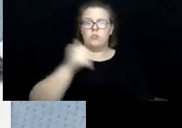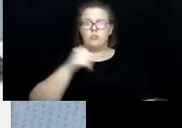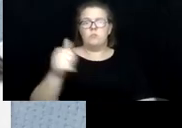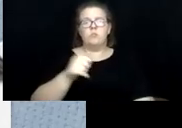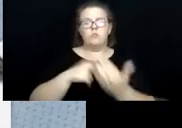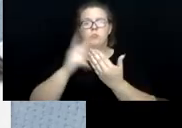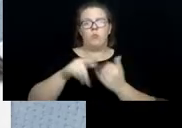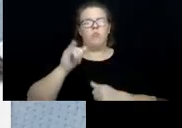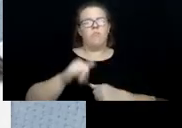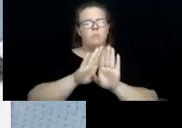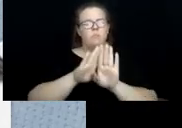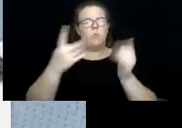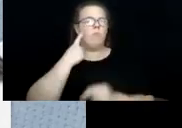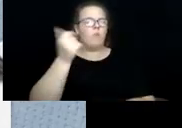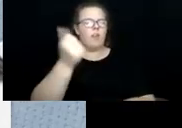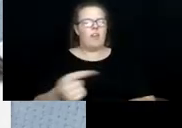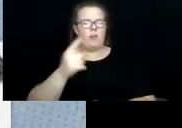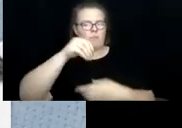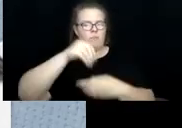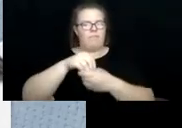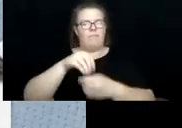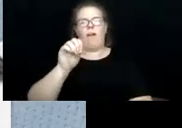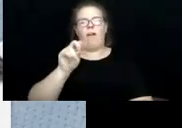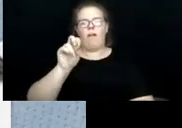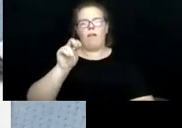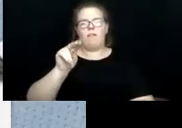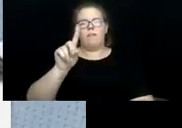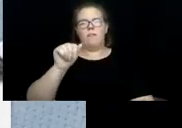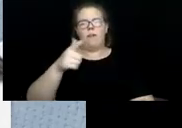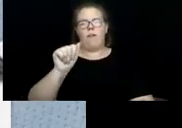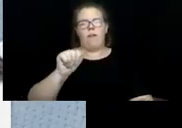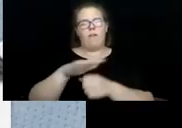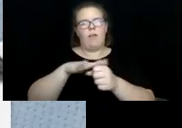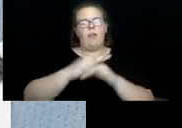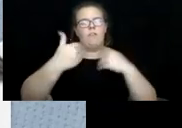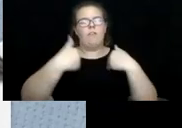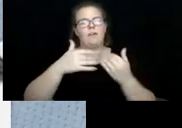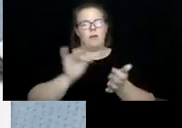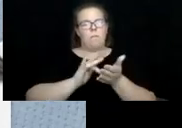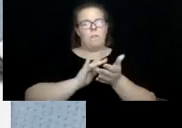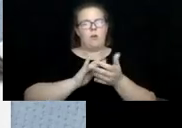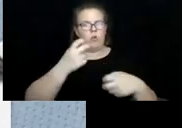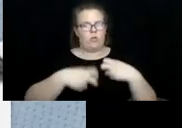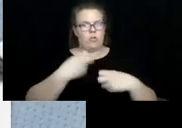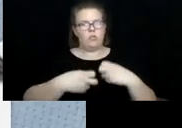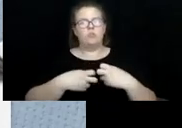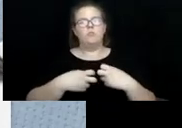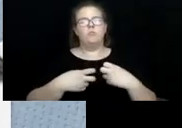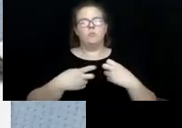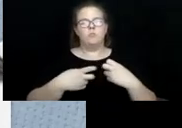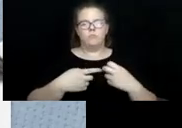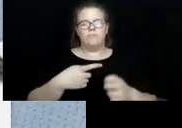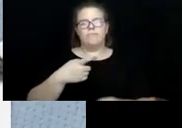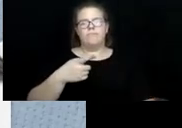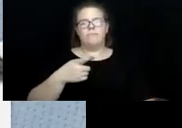open to anyone in Onondaga County who has a medical issue that needs to be, um,